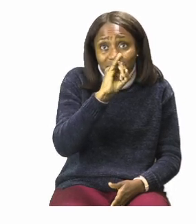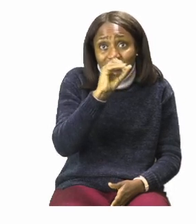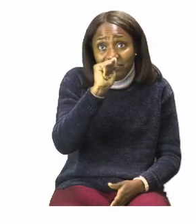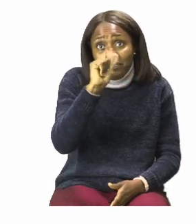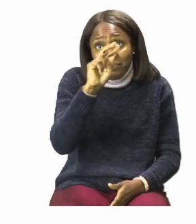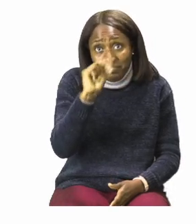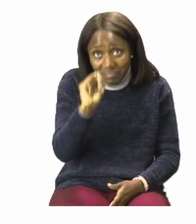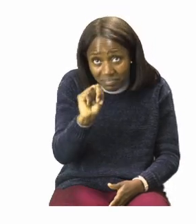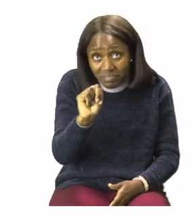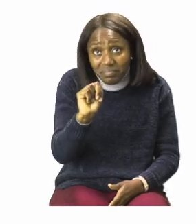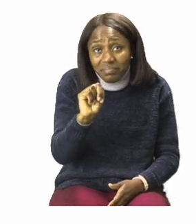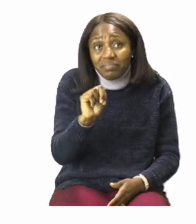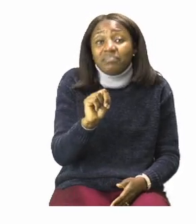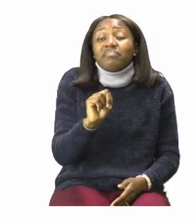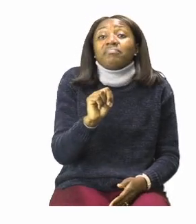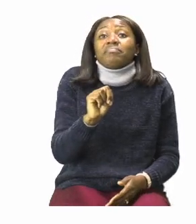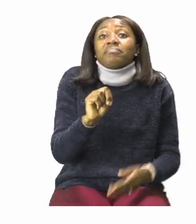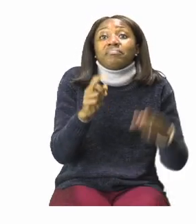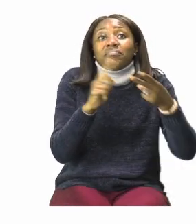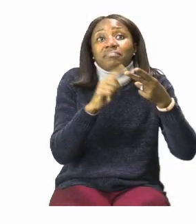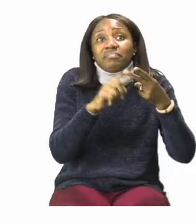traffic,